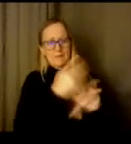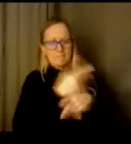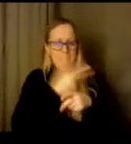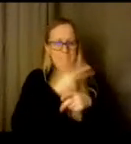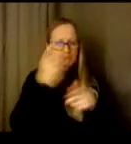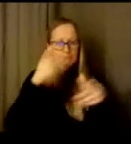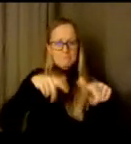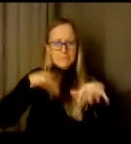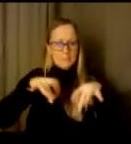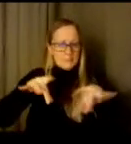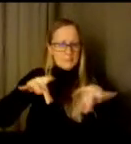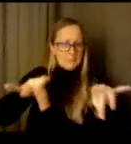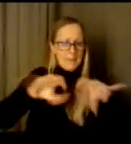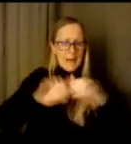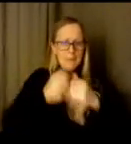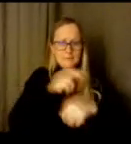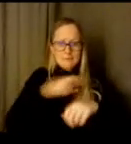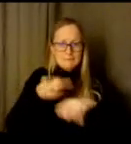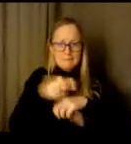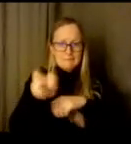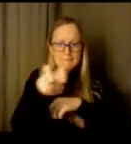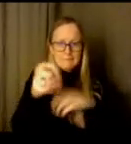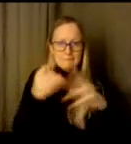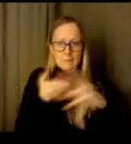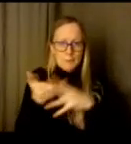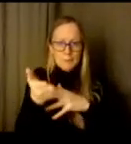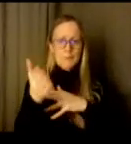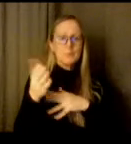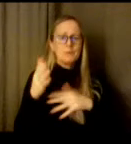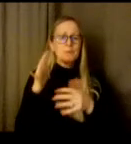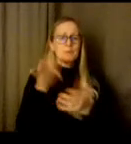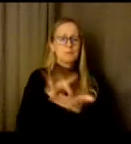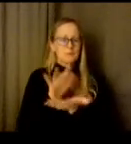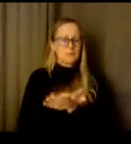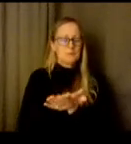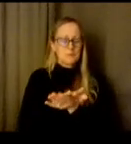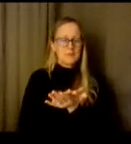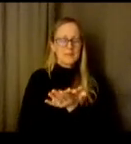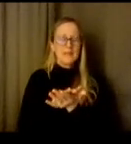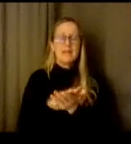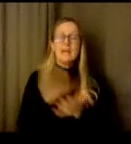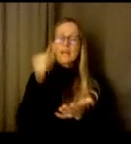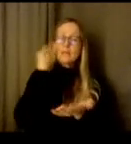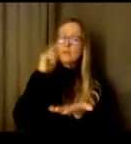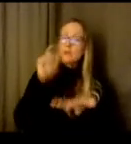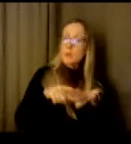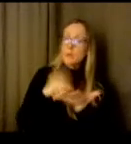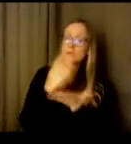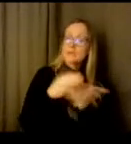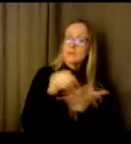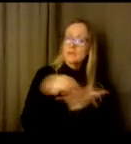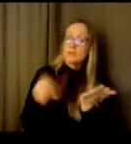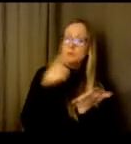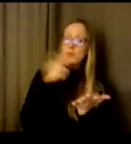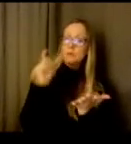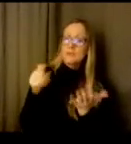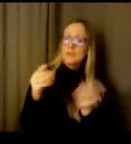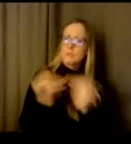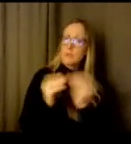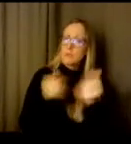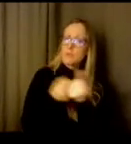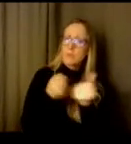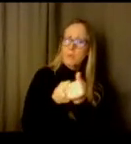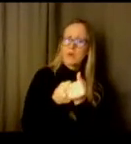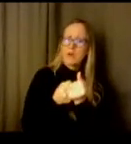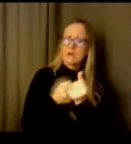Once you know we're finding that students need additional support beyond the classroom and we have behind the scenes really some